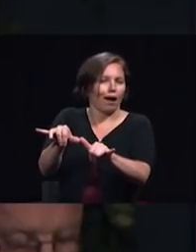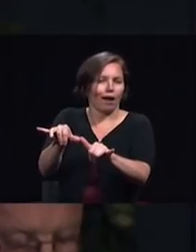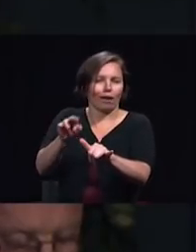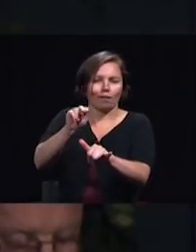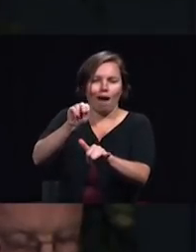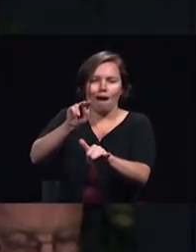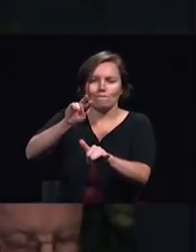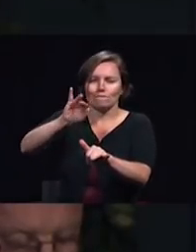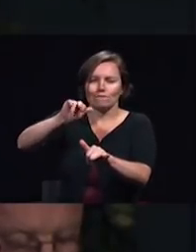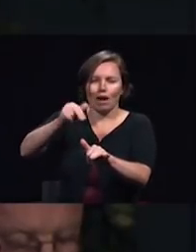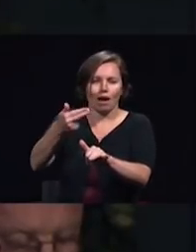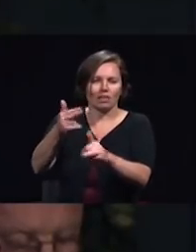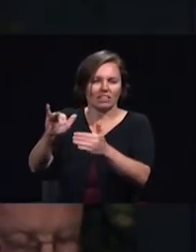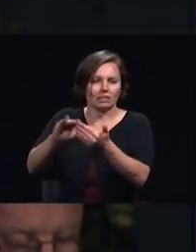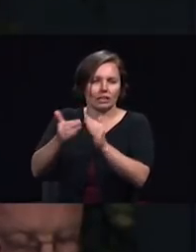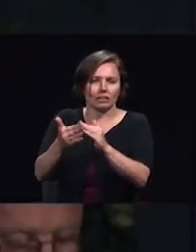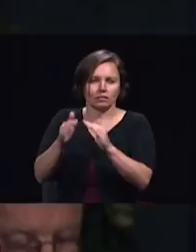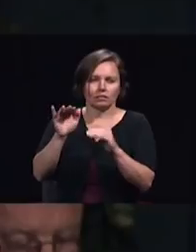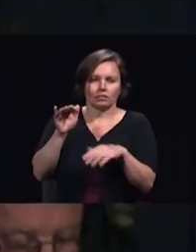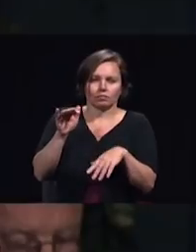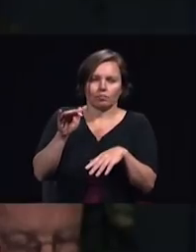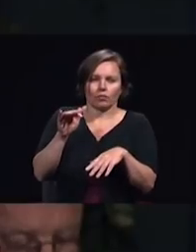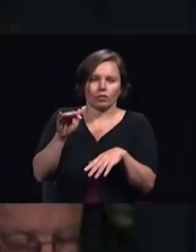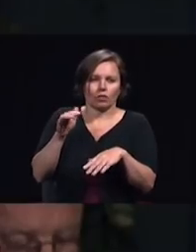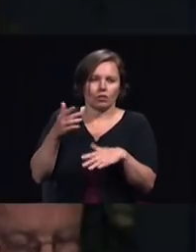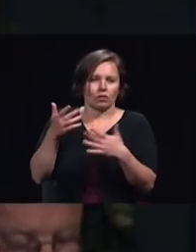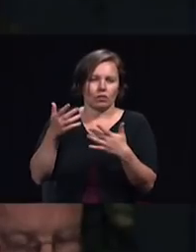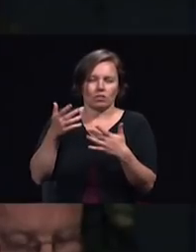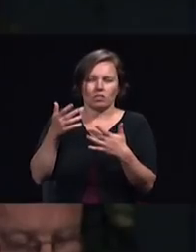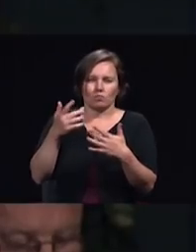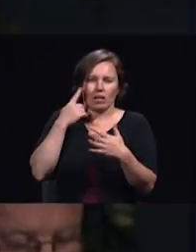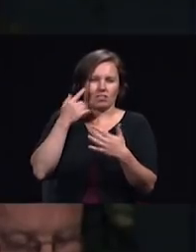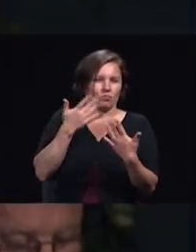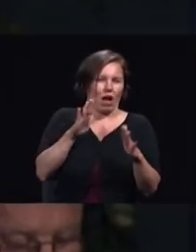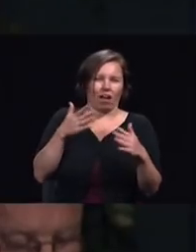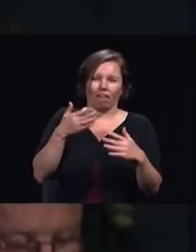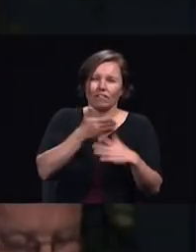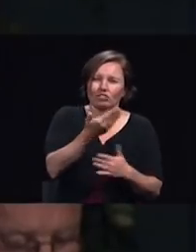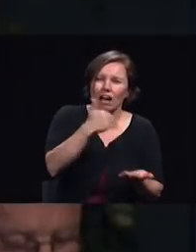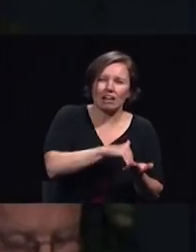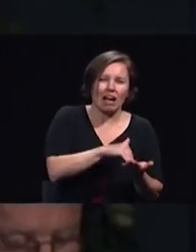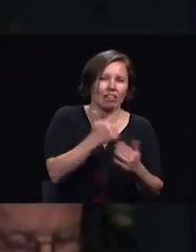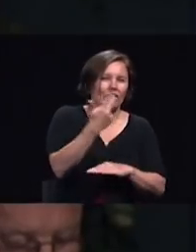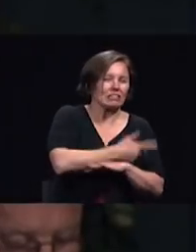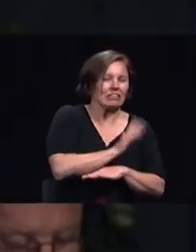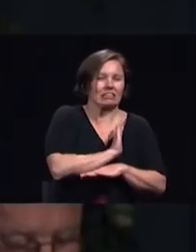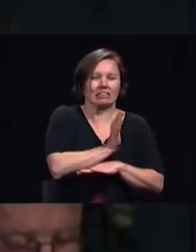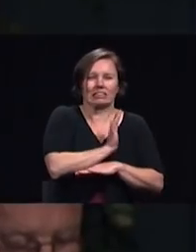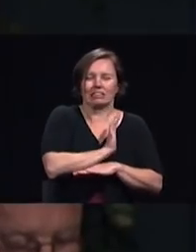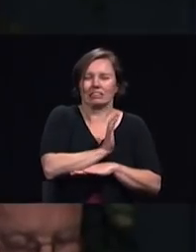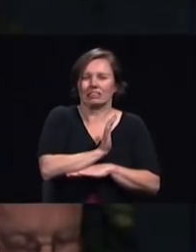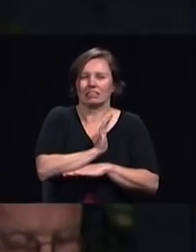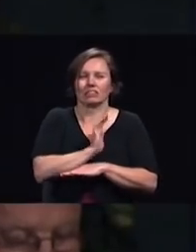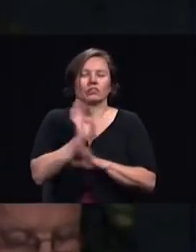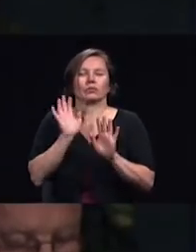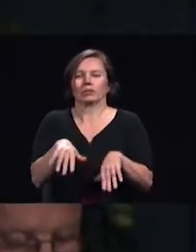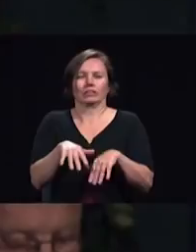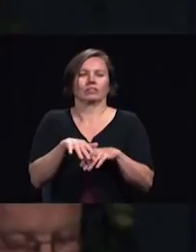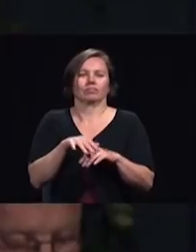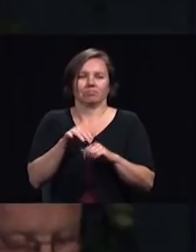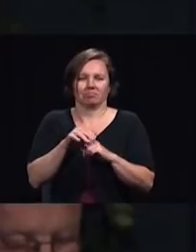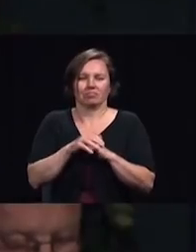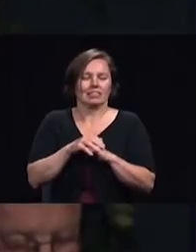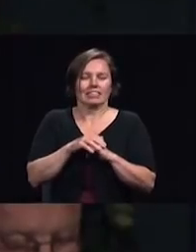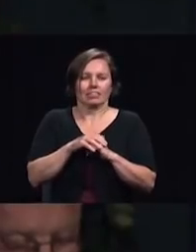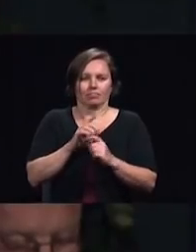innovation lab learning center of a great fish's stomach the story reveals that his conversion may have